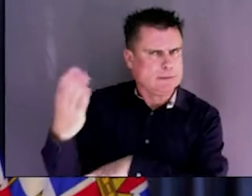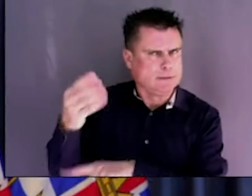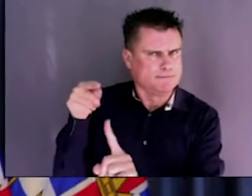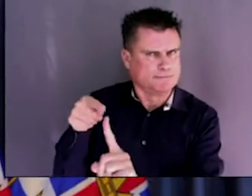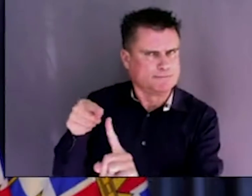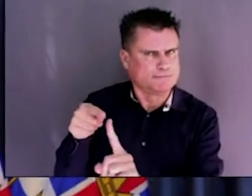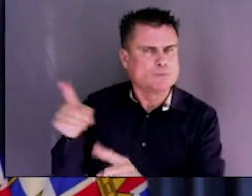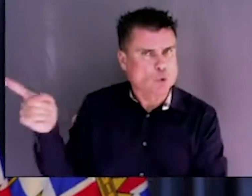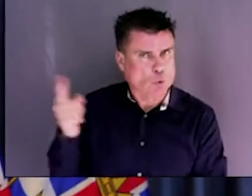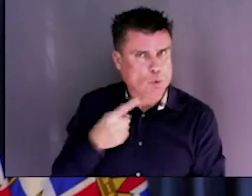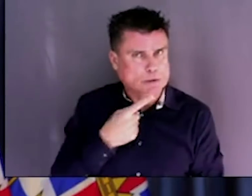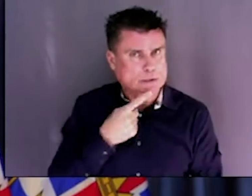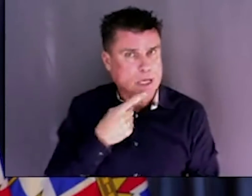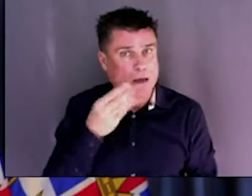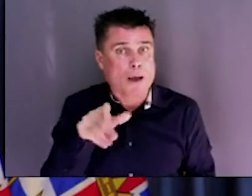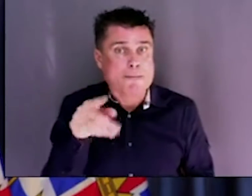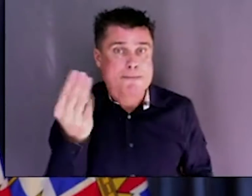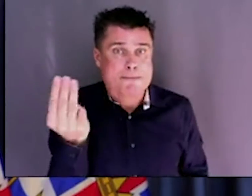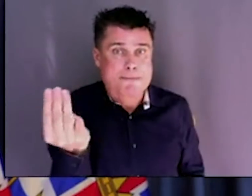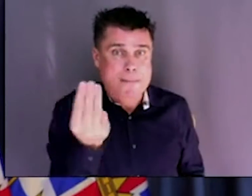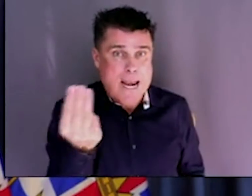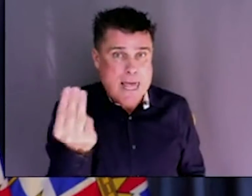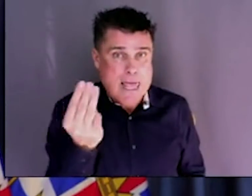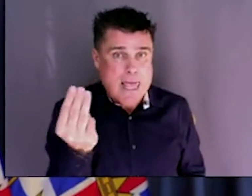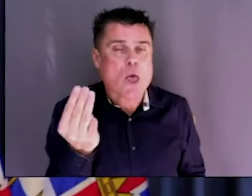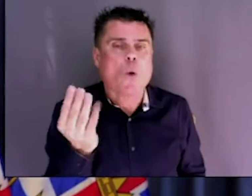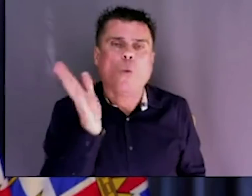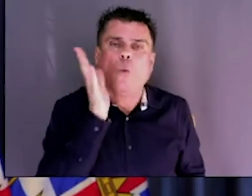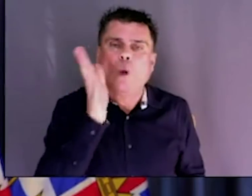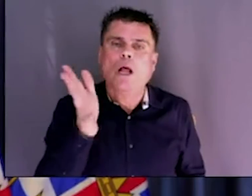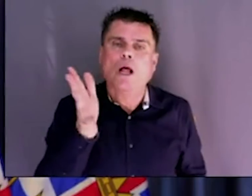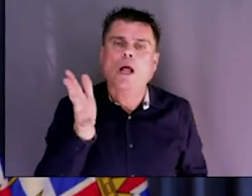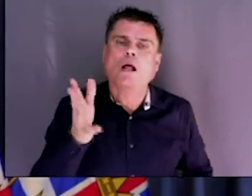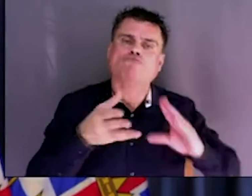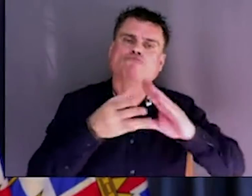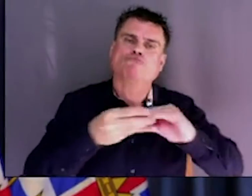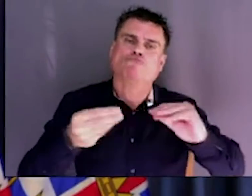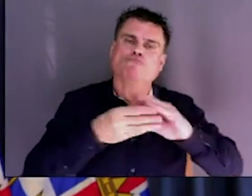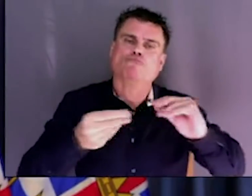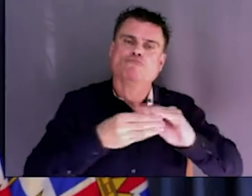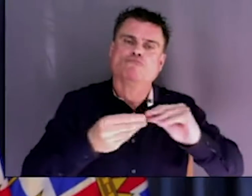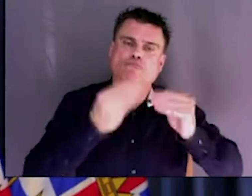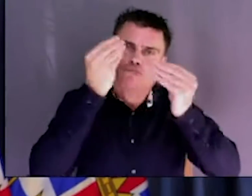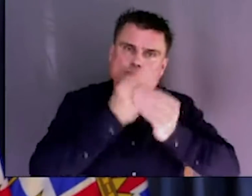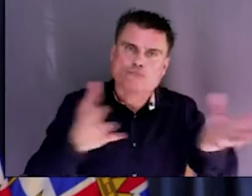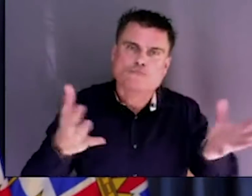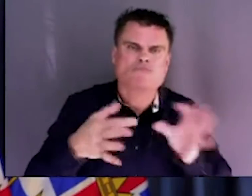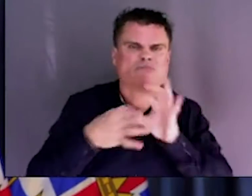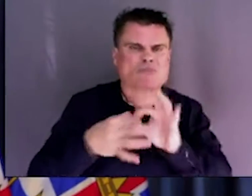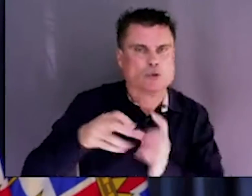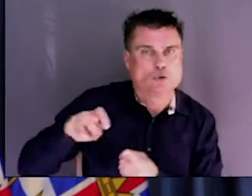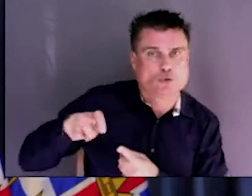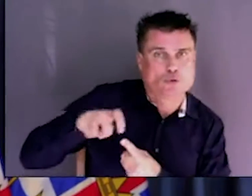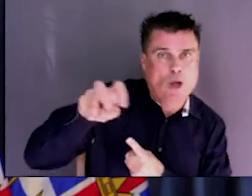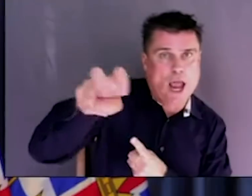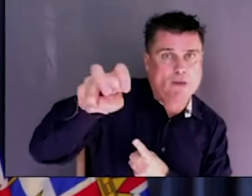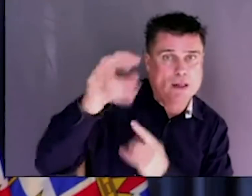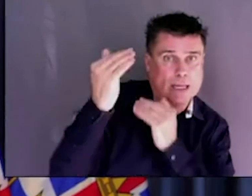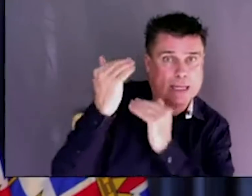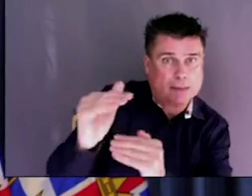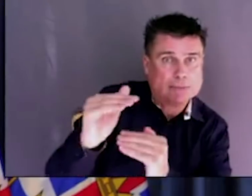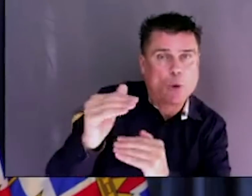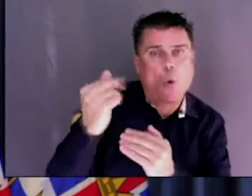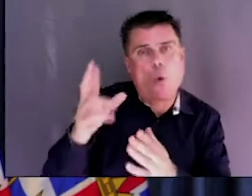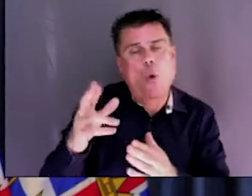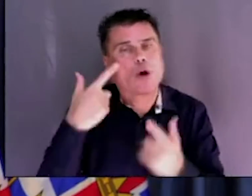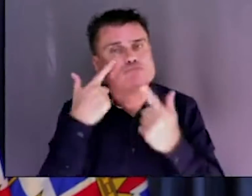current restrictions will be revisited. What is your message for people who are looking ahead to three weeks from today to Christmas and trying